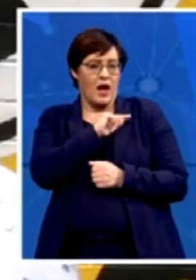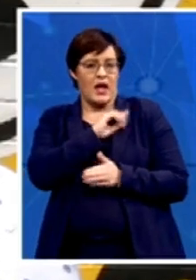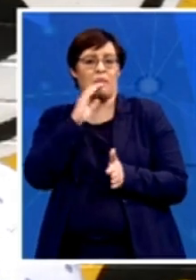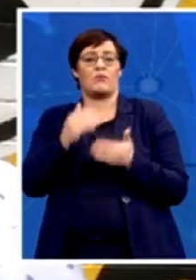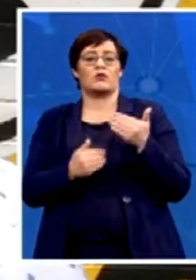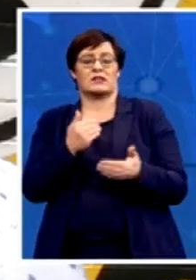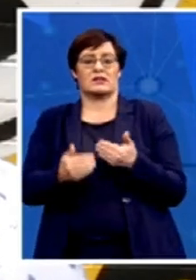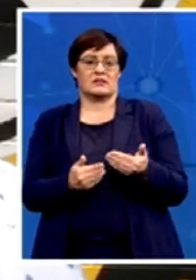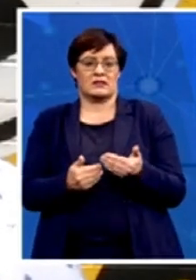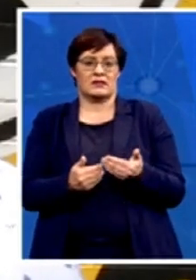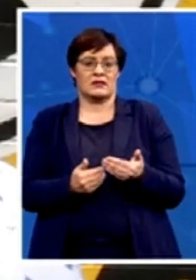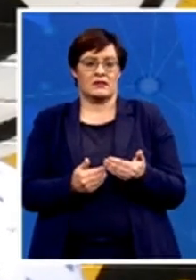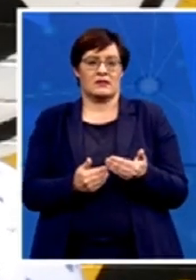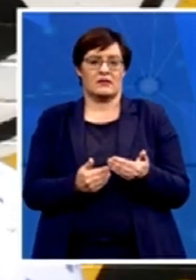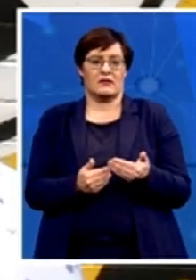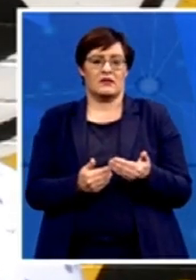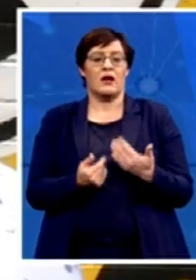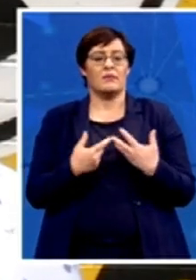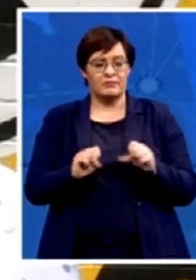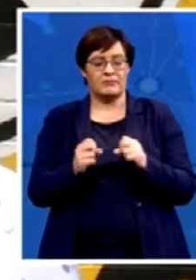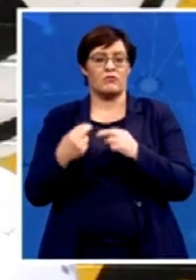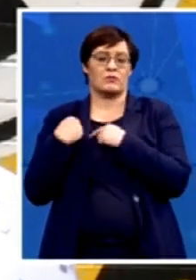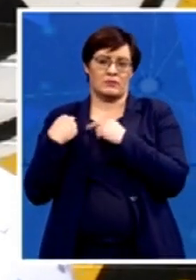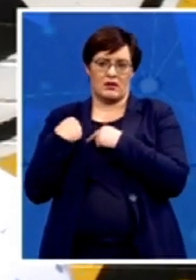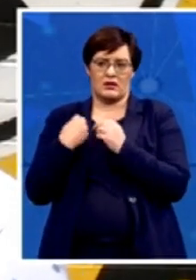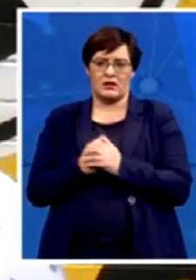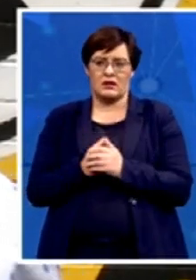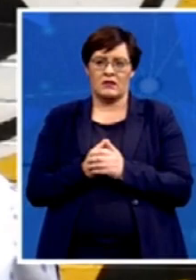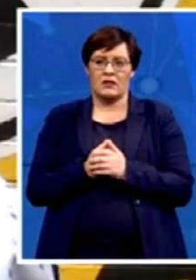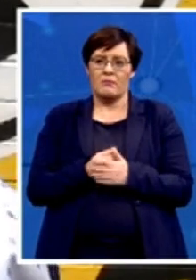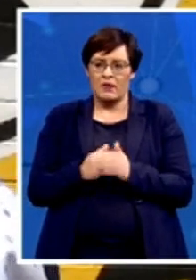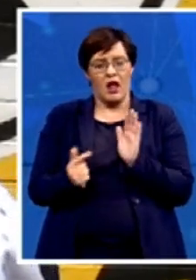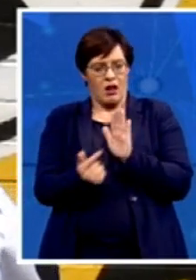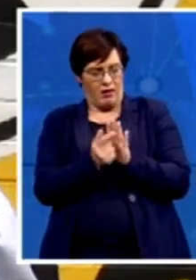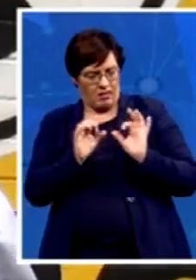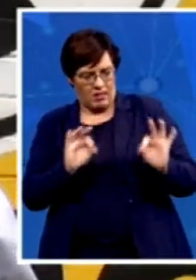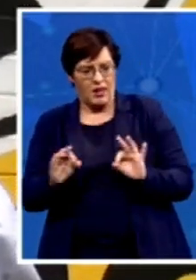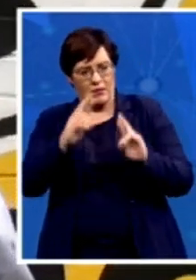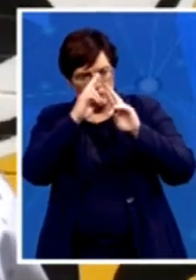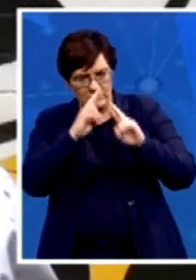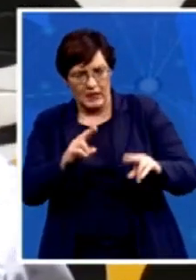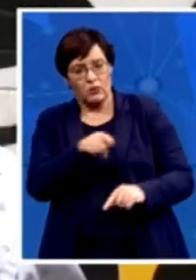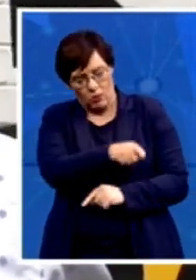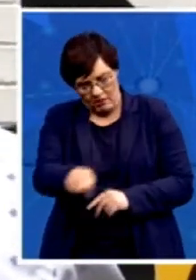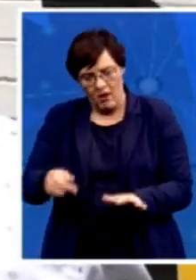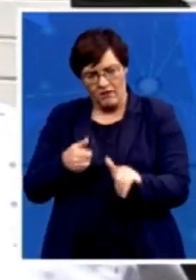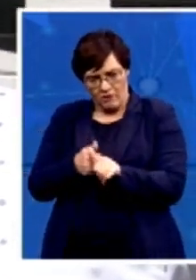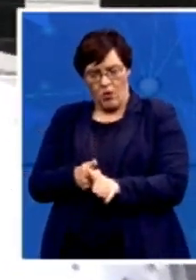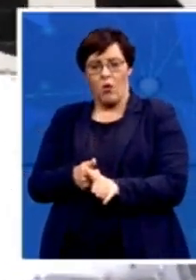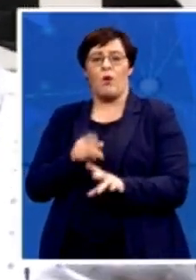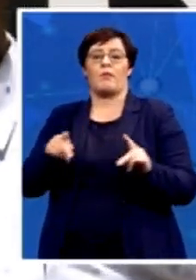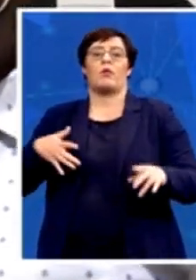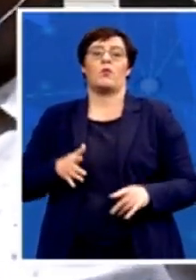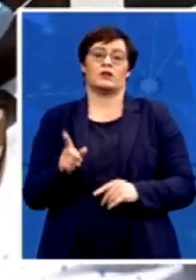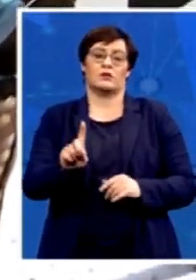credibility, is having a legitimate and is having the respect and the will of the people. All right, there we have it from the